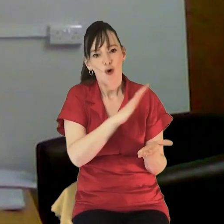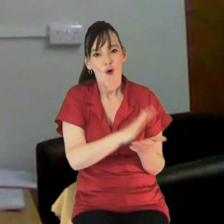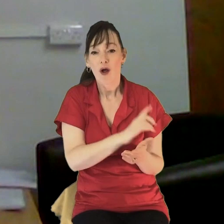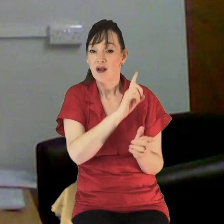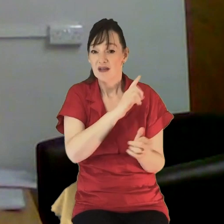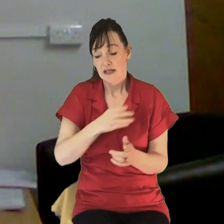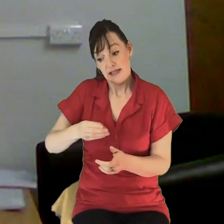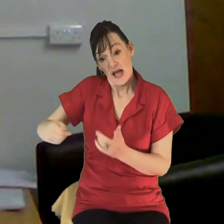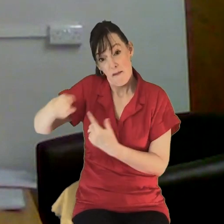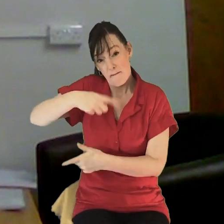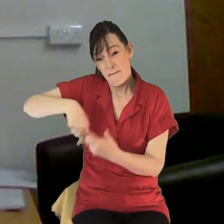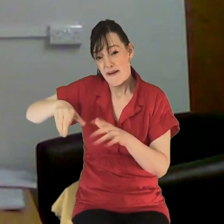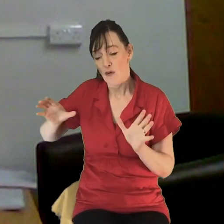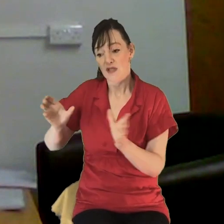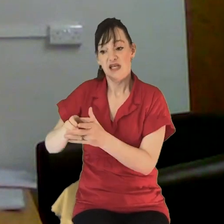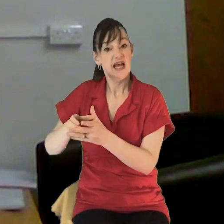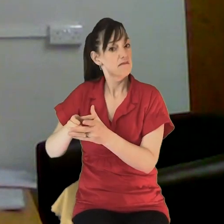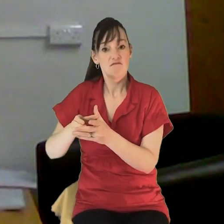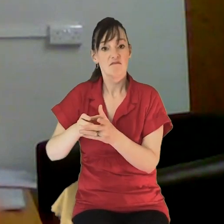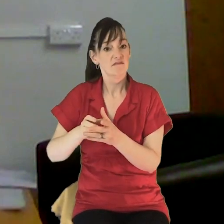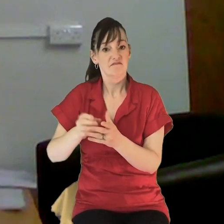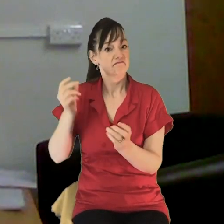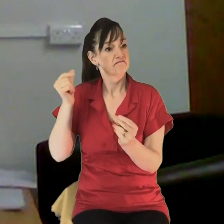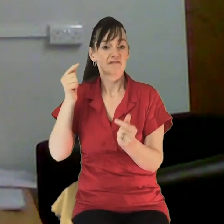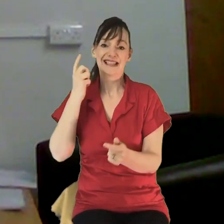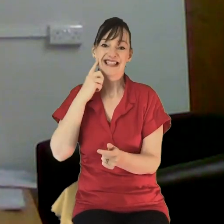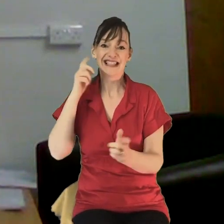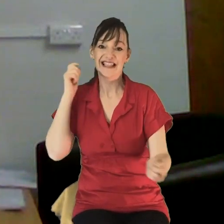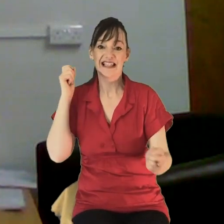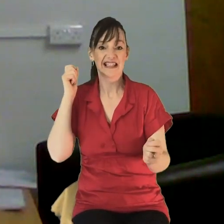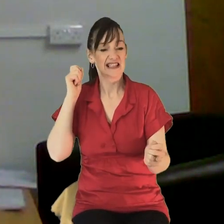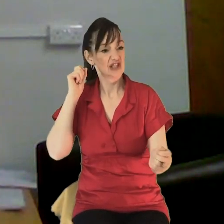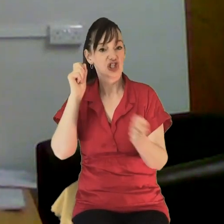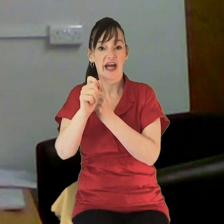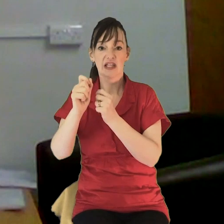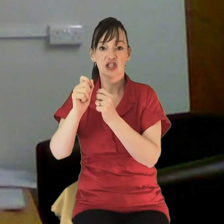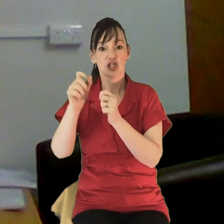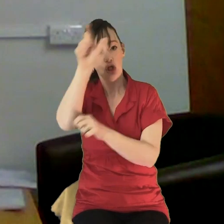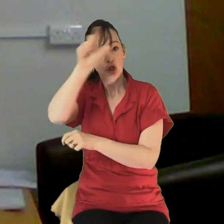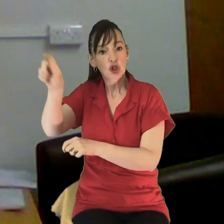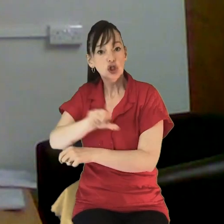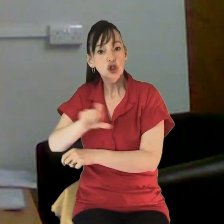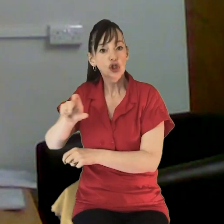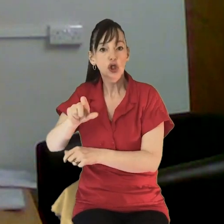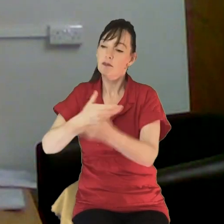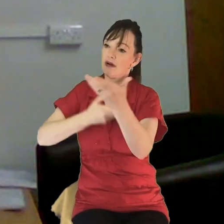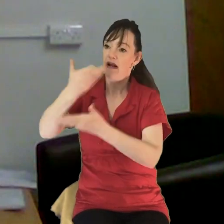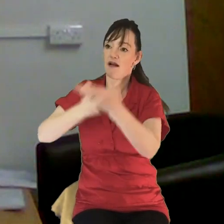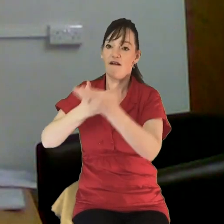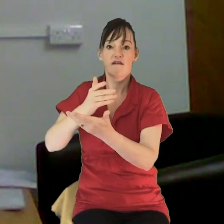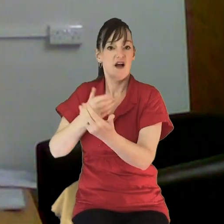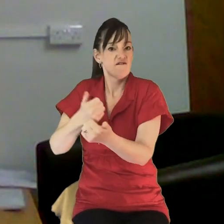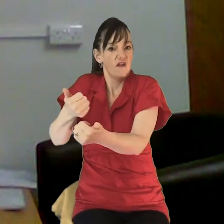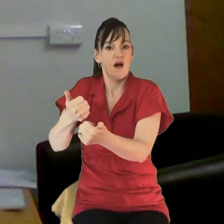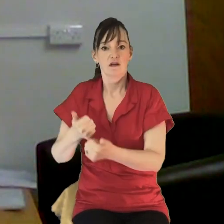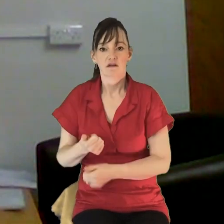I think some people on our team have found that really easy to transition to doing it online via Zoom or whatever. They actually